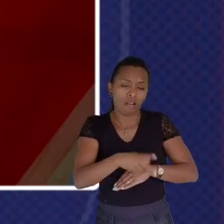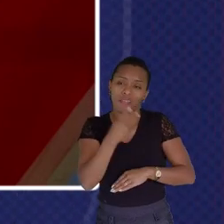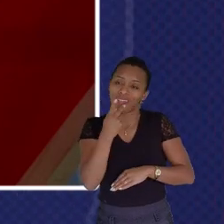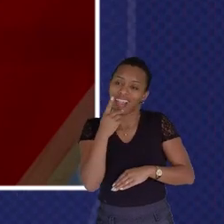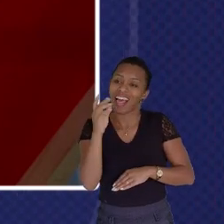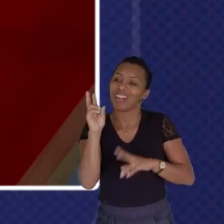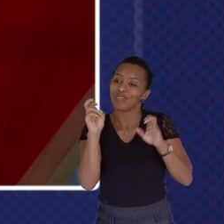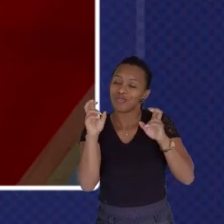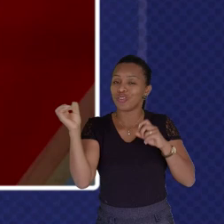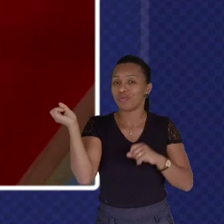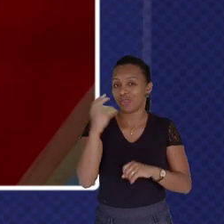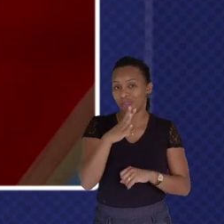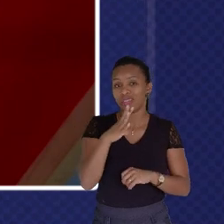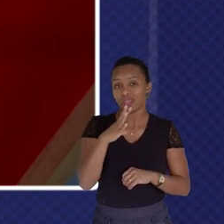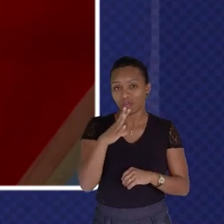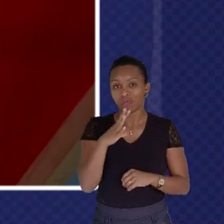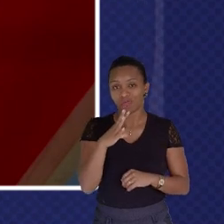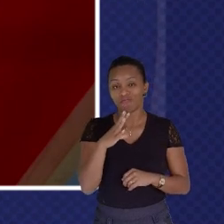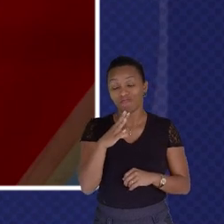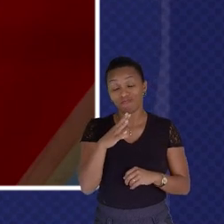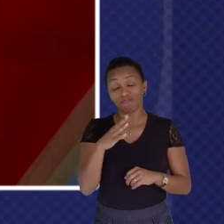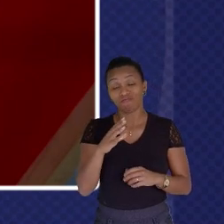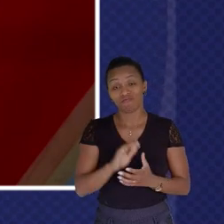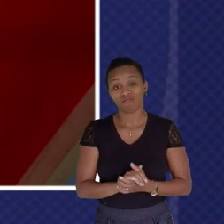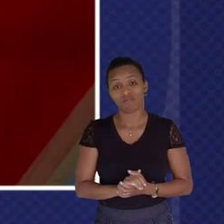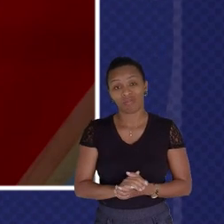If I Would Rank My Government I Would Definitely Give Them